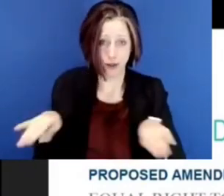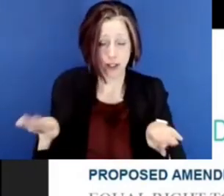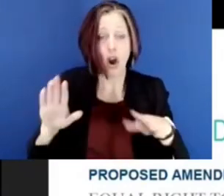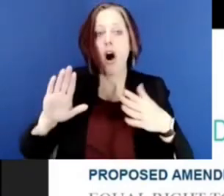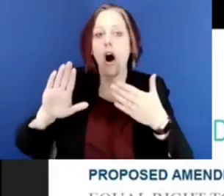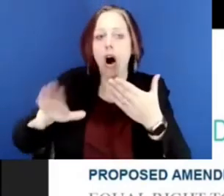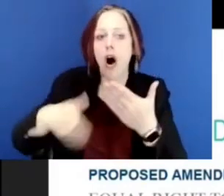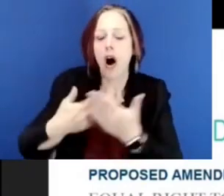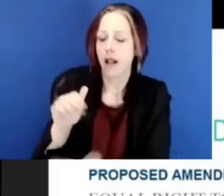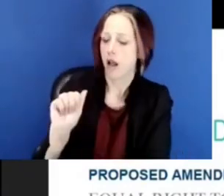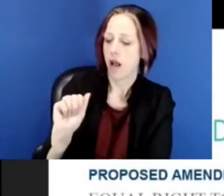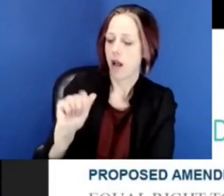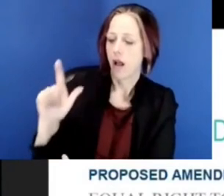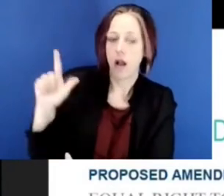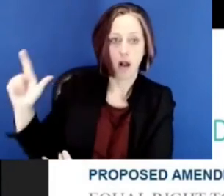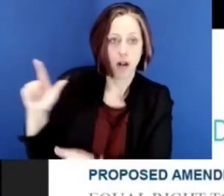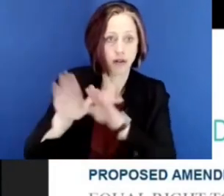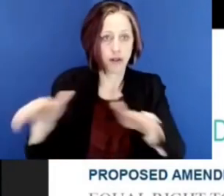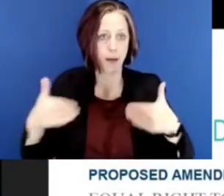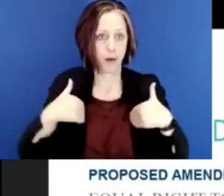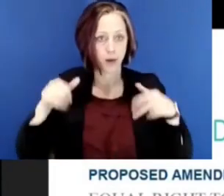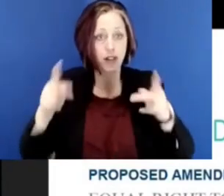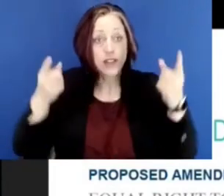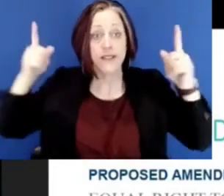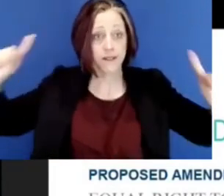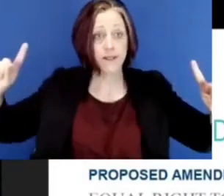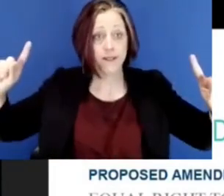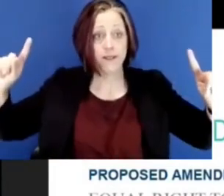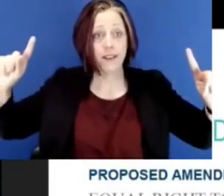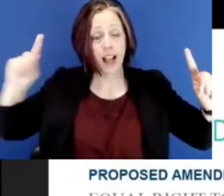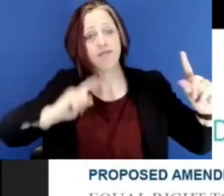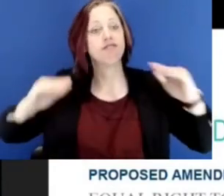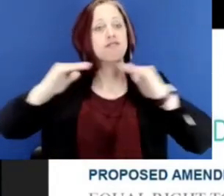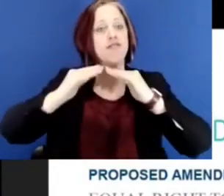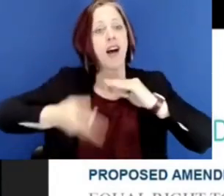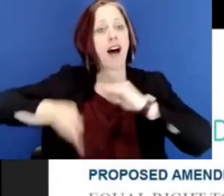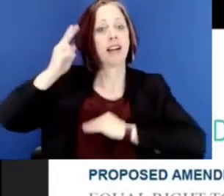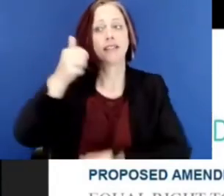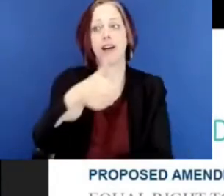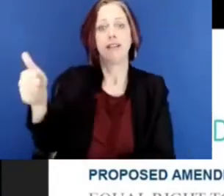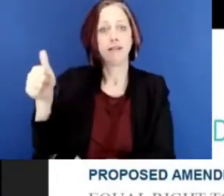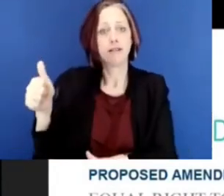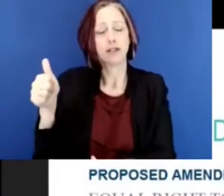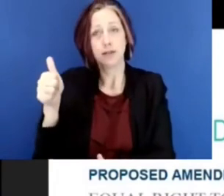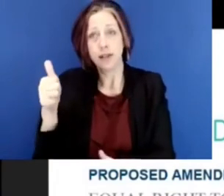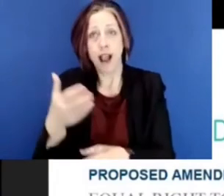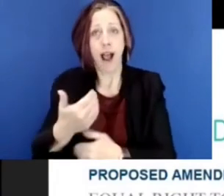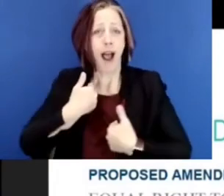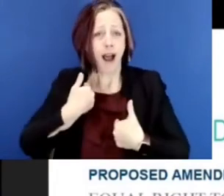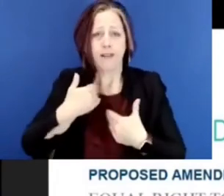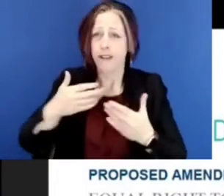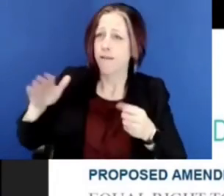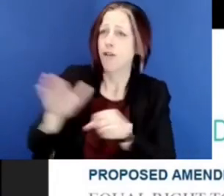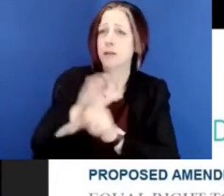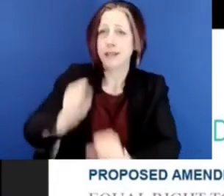children have the opportunity to achieve their highest selves, to be, to reach their fullest and highest